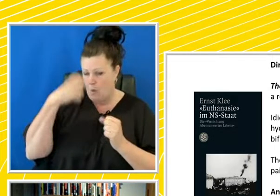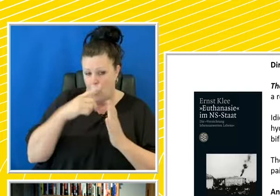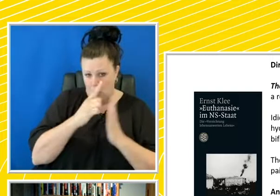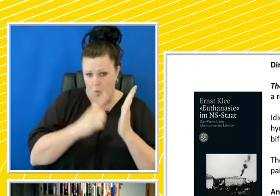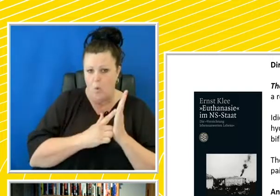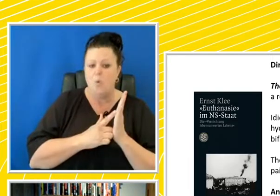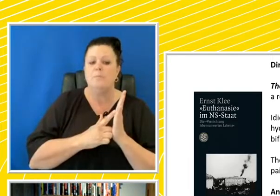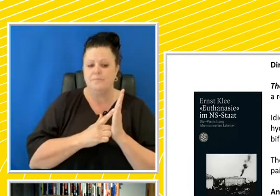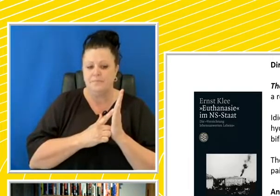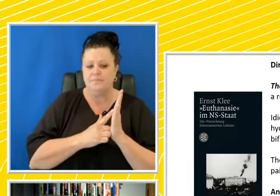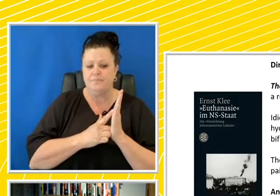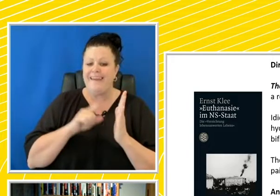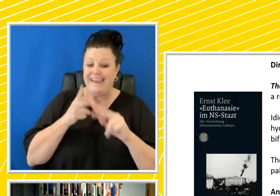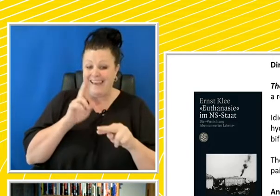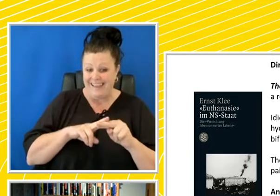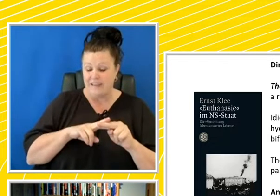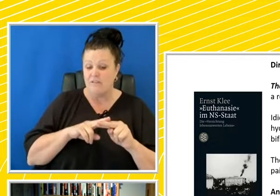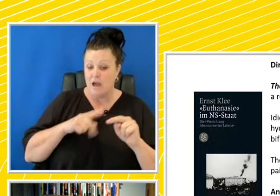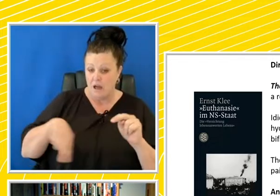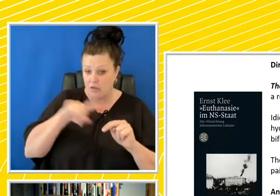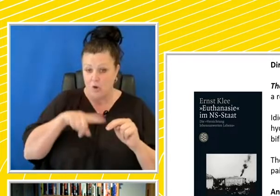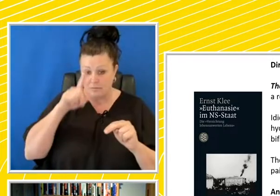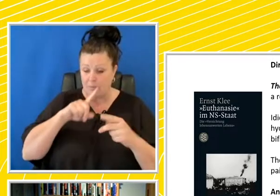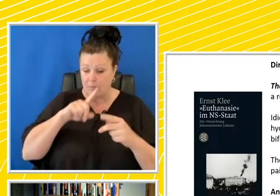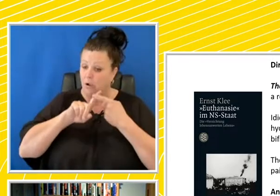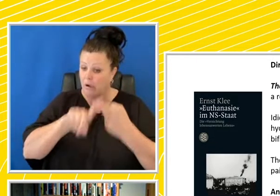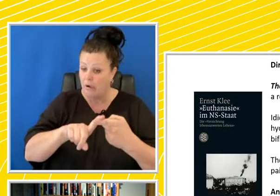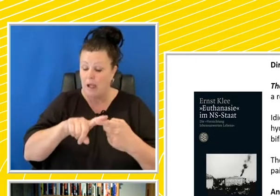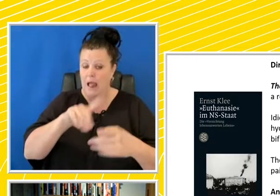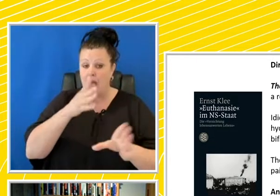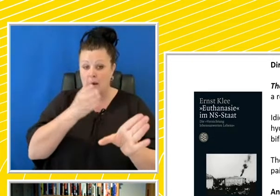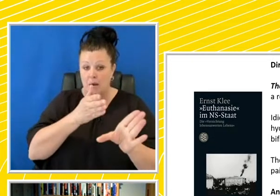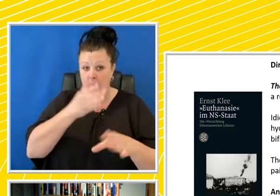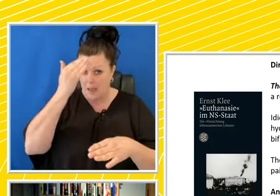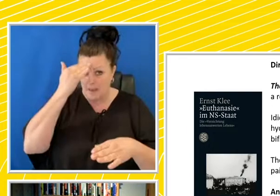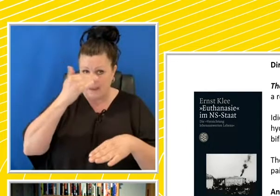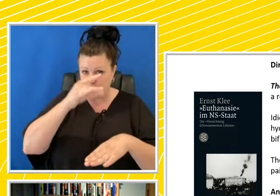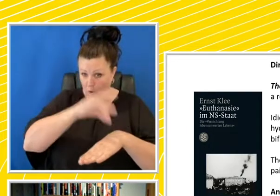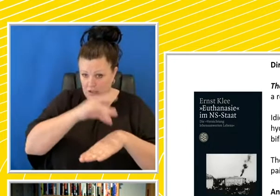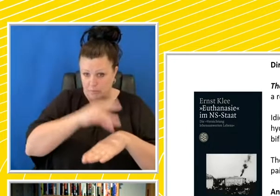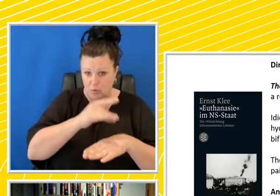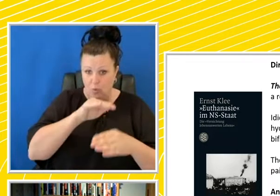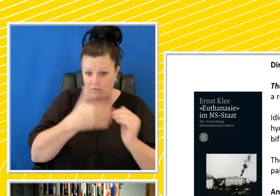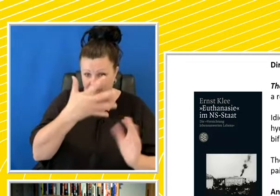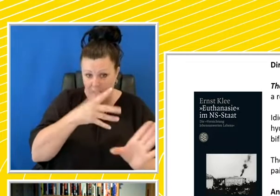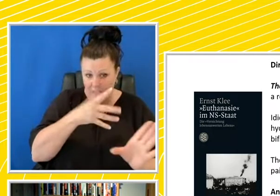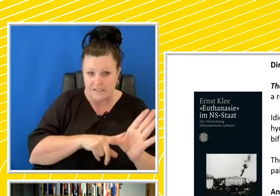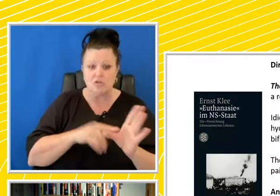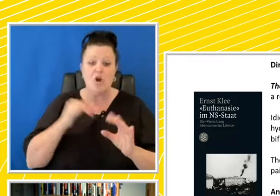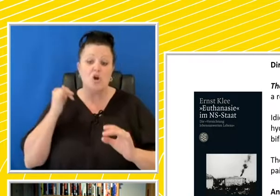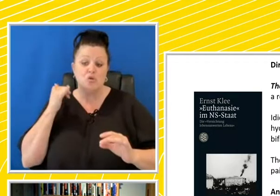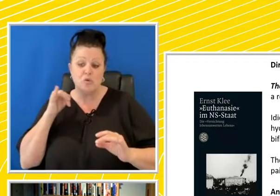Also, those that have been continuously in the institution for five years, as well as criminal lumintics